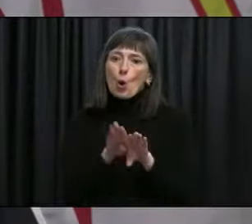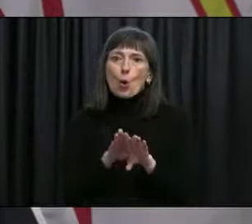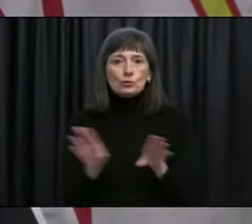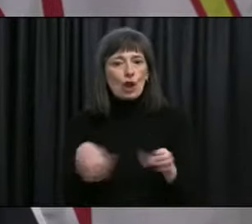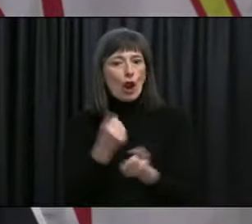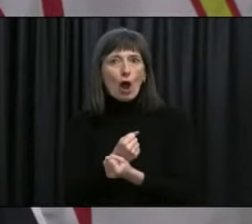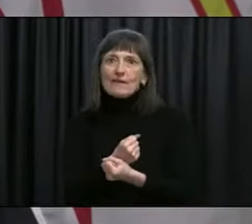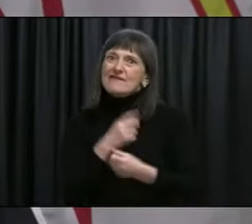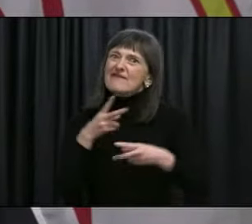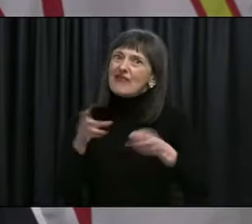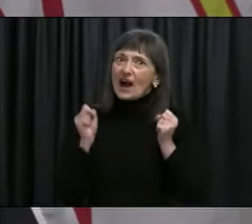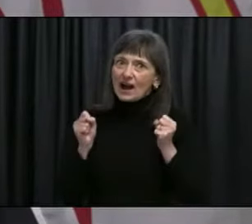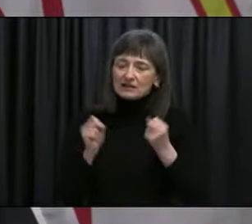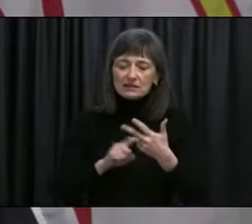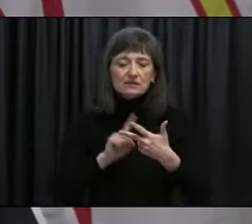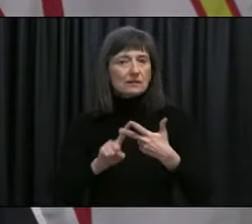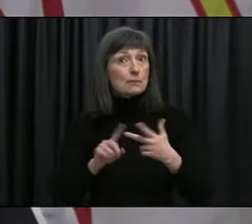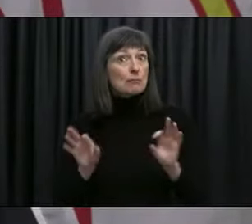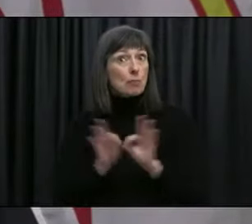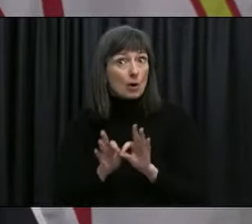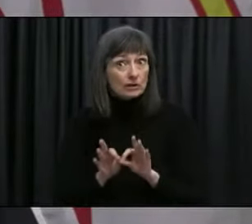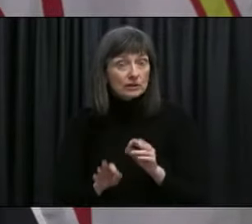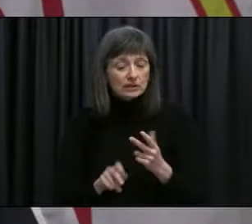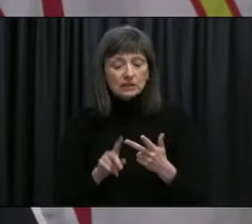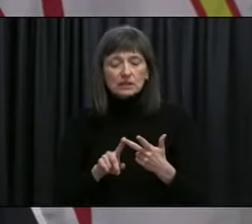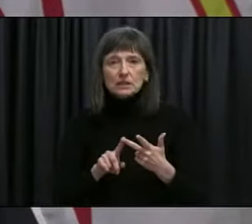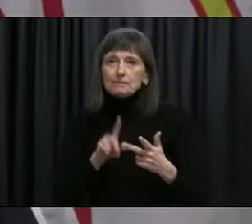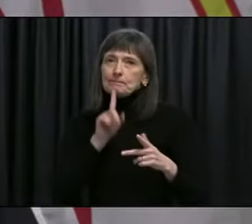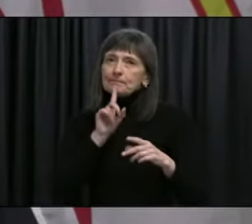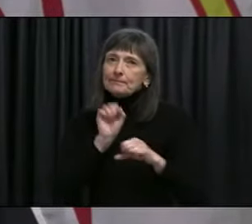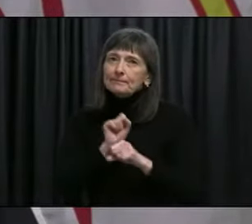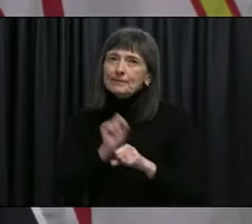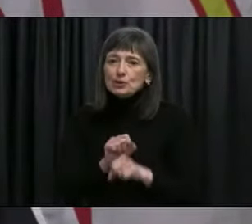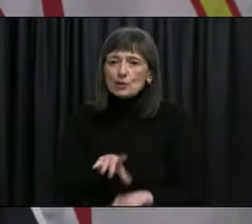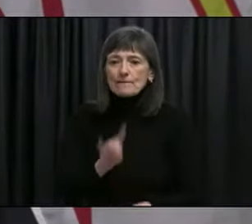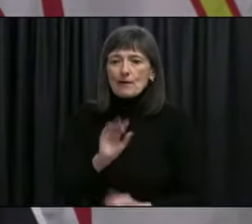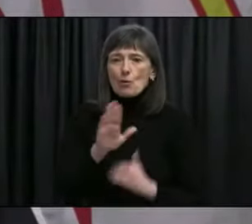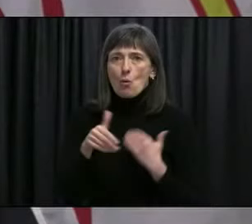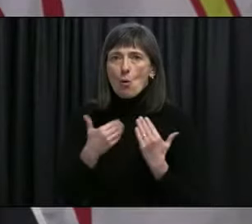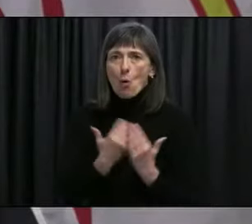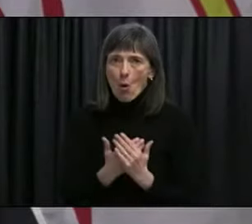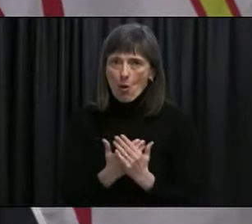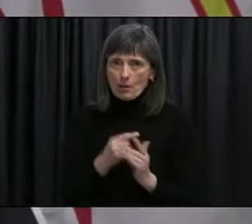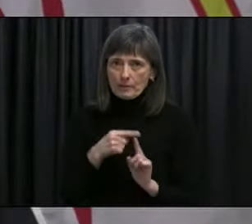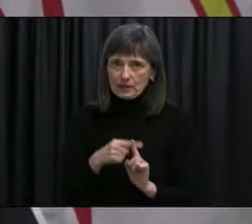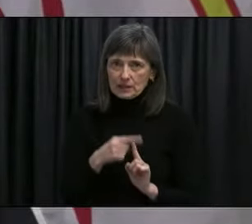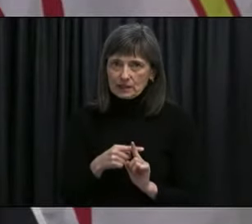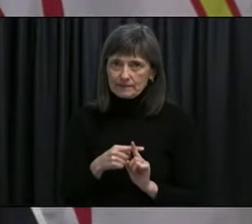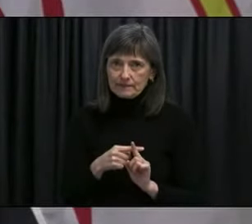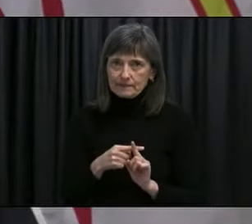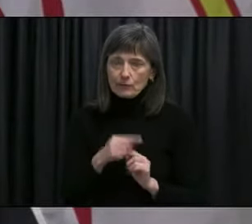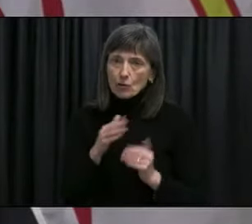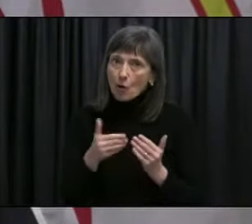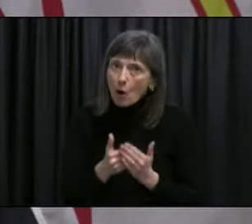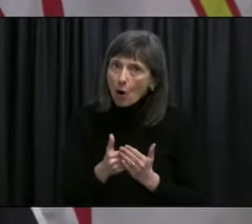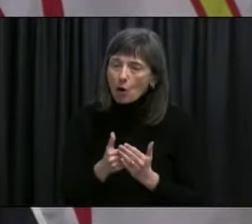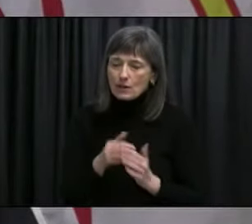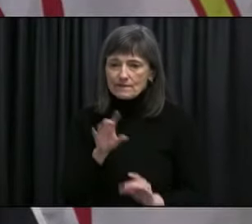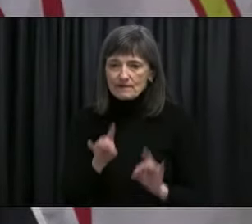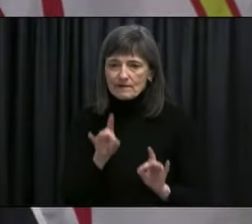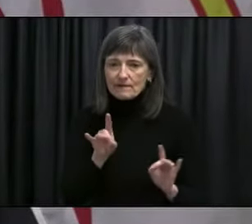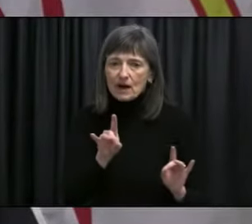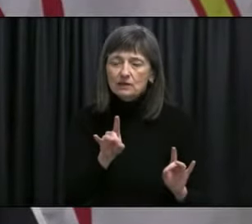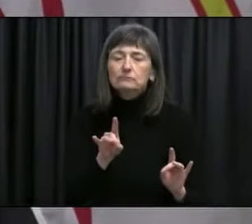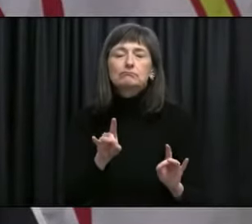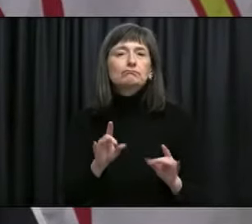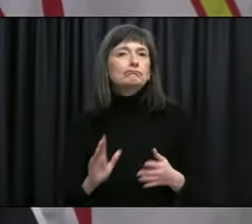but making sure that we found every case of of covid in the province